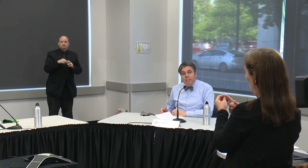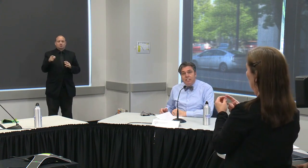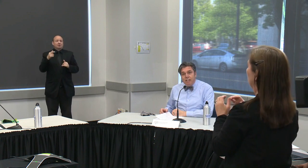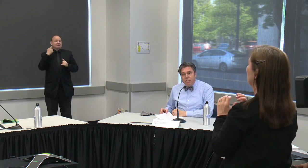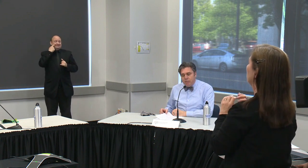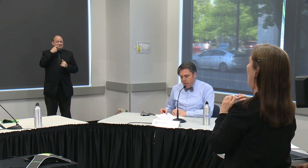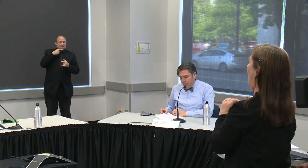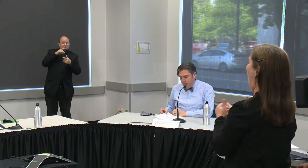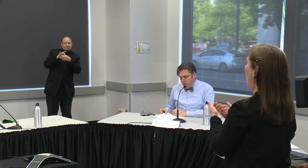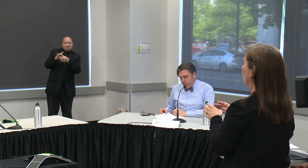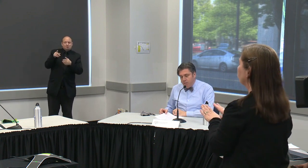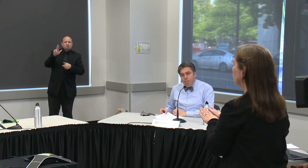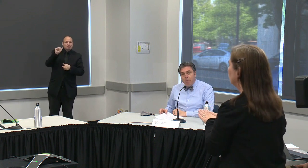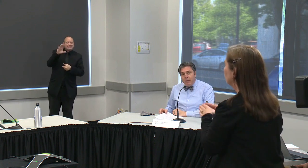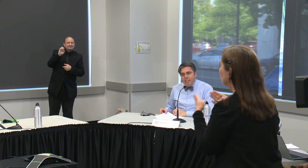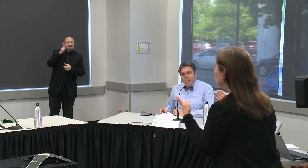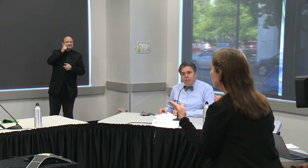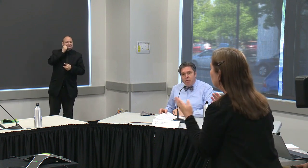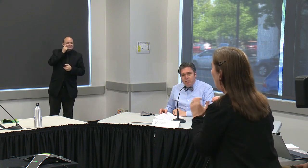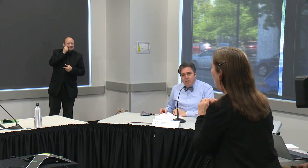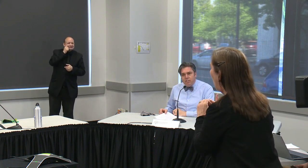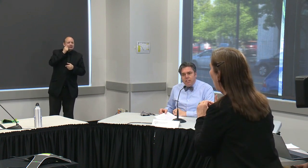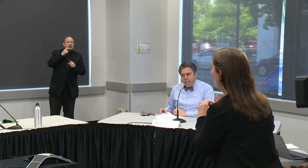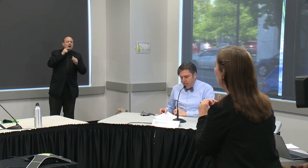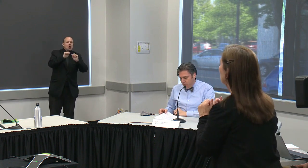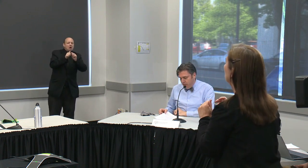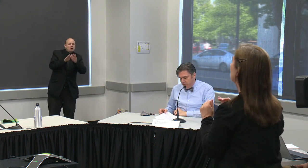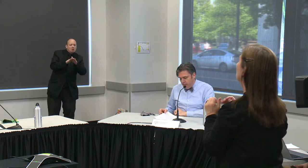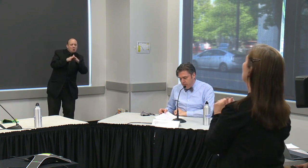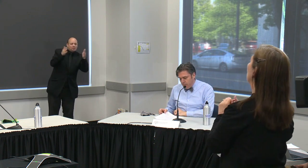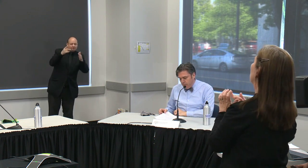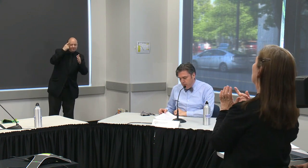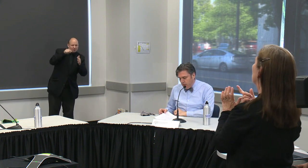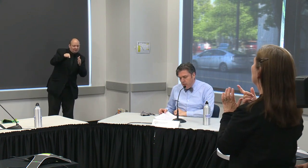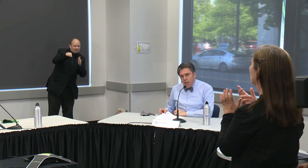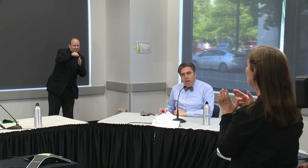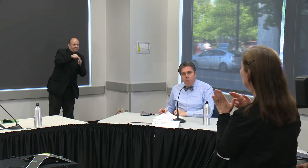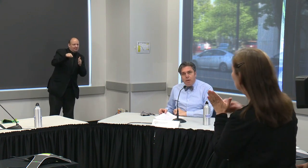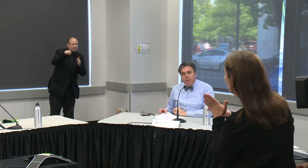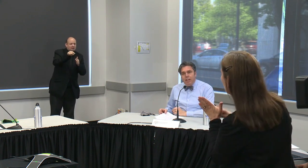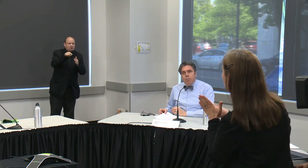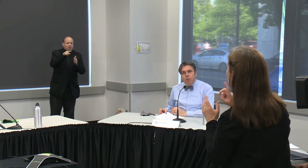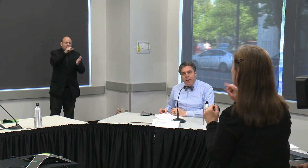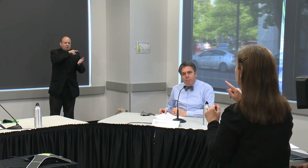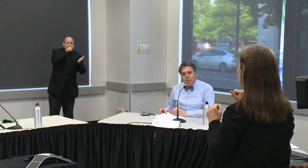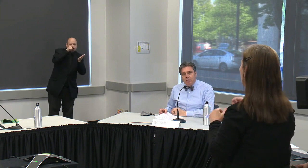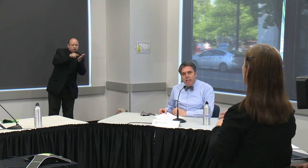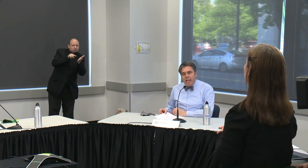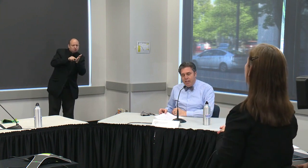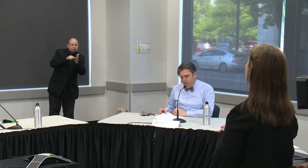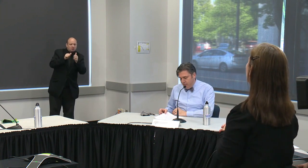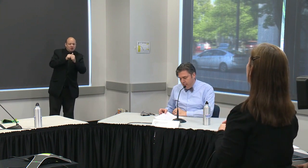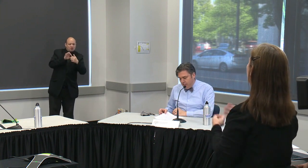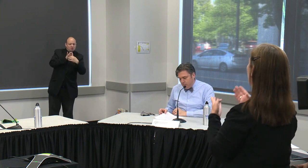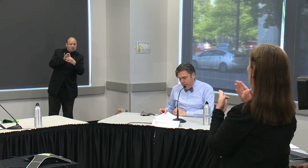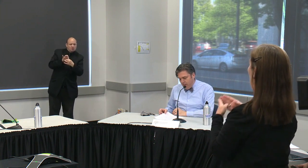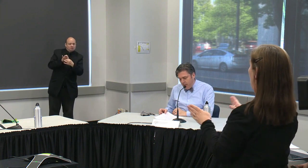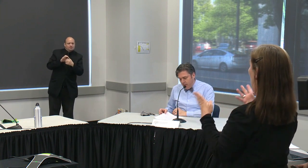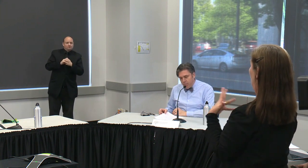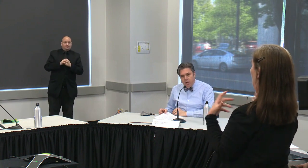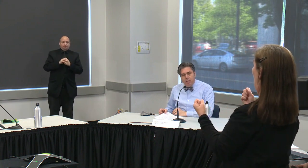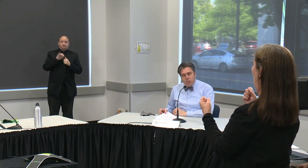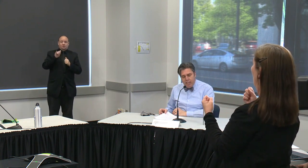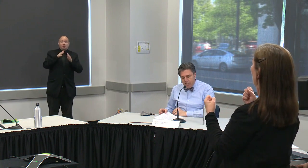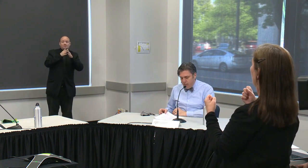considering safely reopening oregon based on the research and the data in front of us our public health parameters on how the disease is